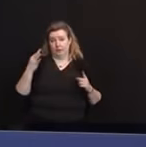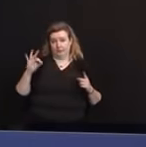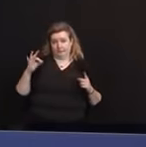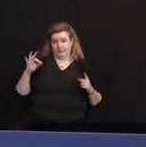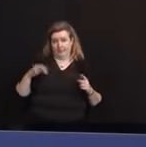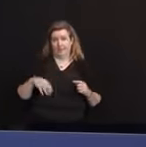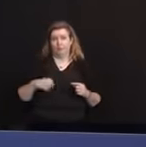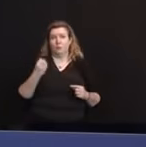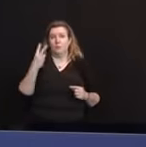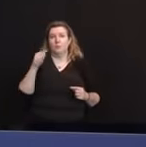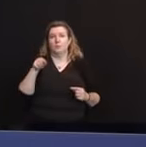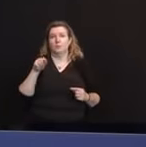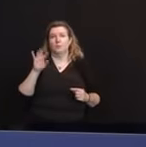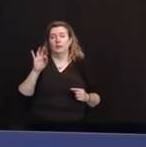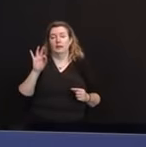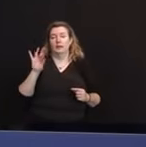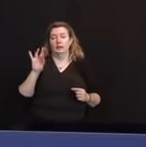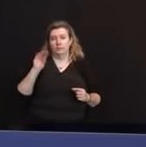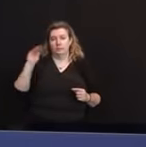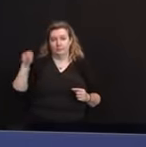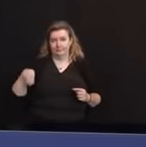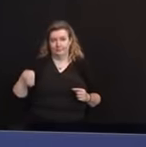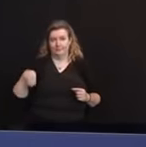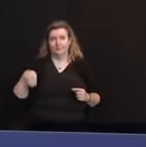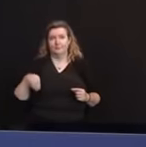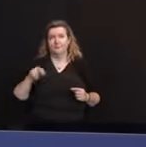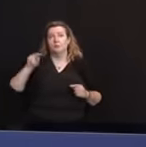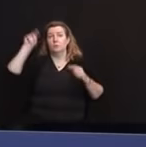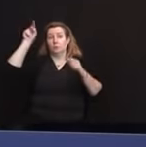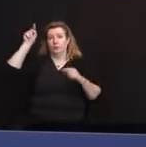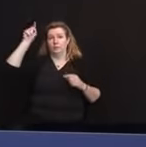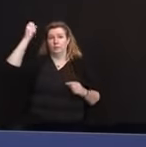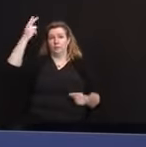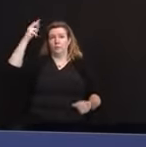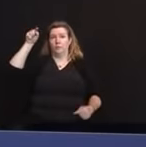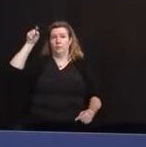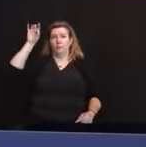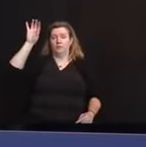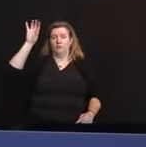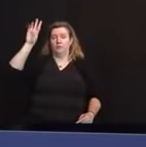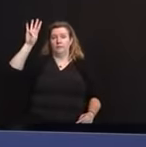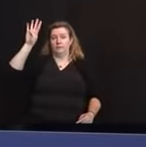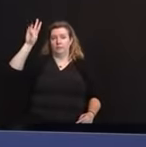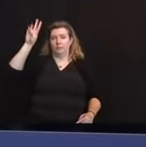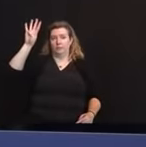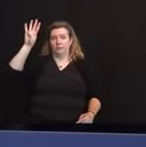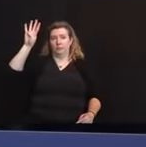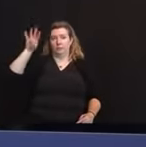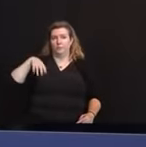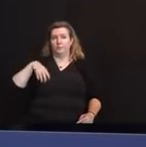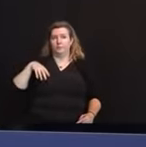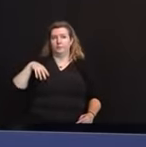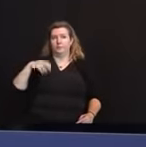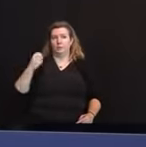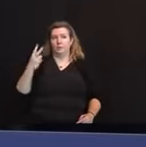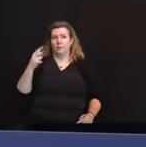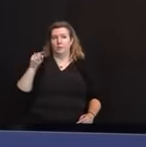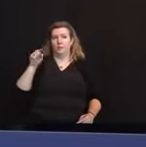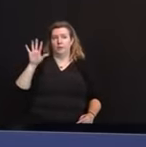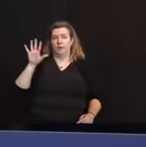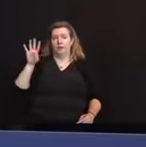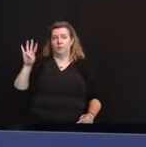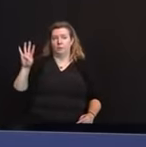.97. The northern part of the state reports 12.46. The central part, 12.54.